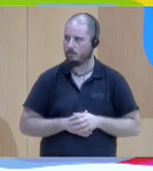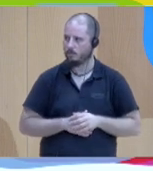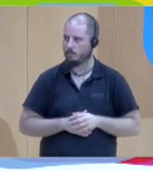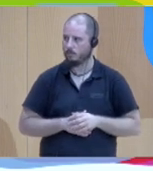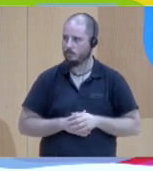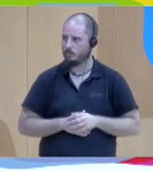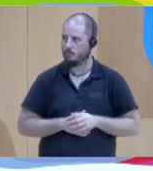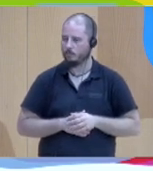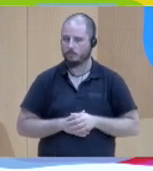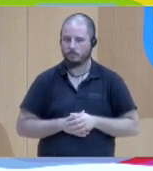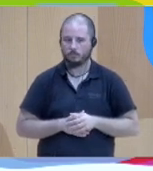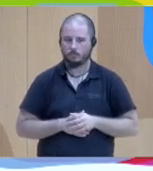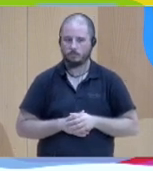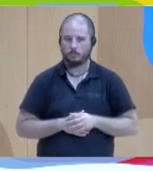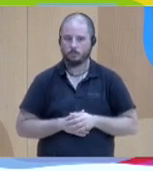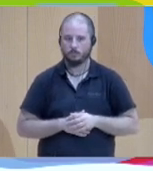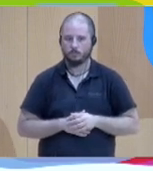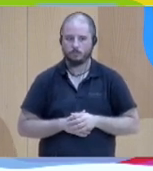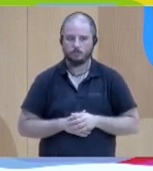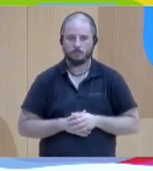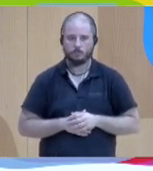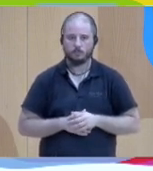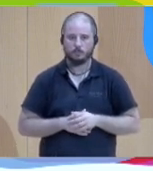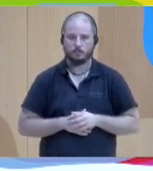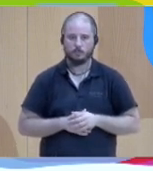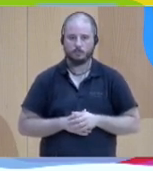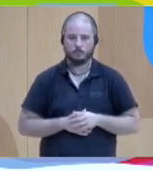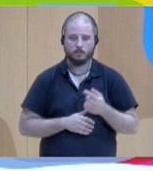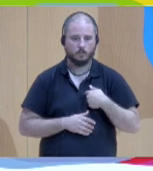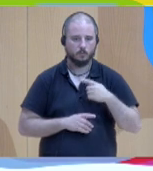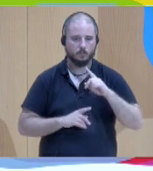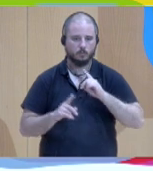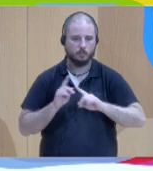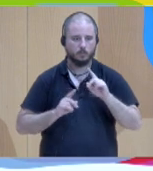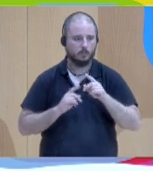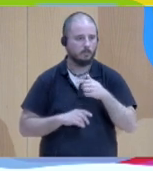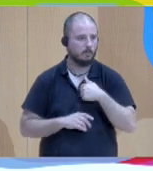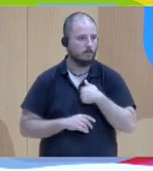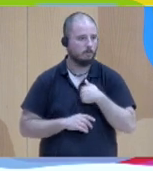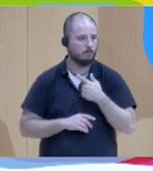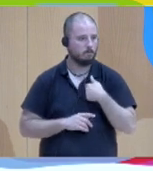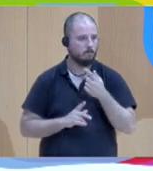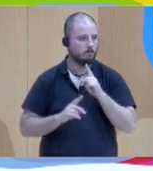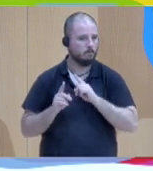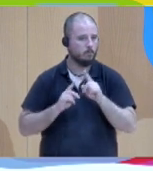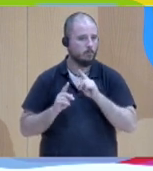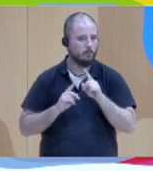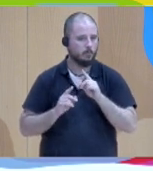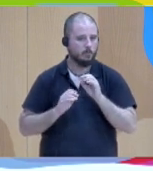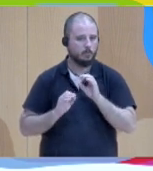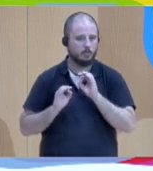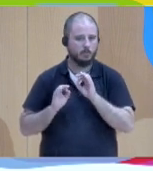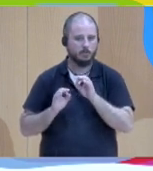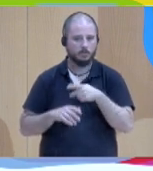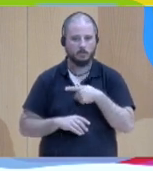I have a problem I wanted to be a good teacher I wanted this child to learn I have a problem